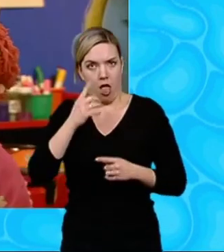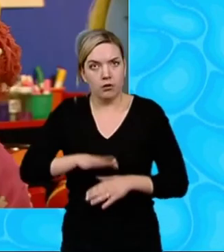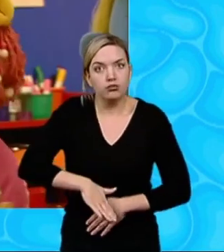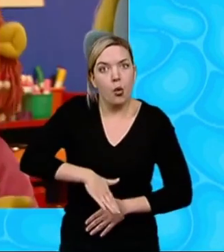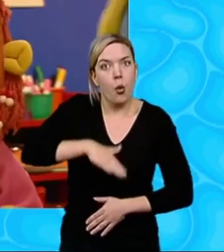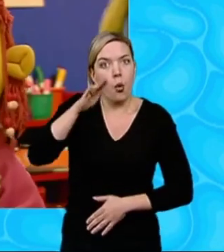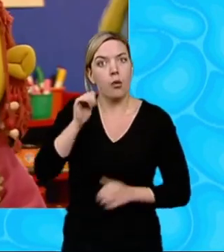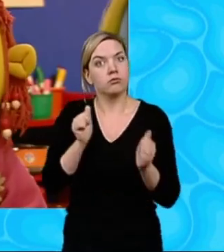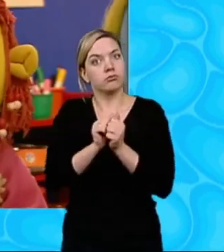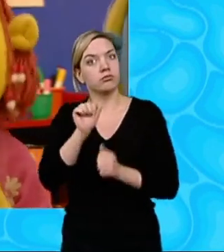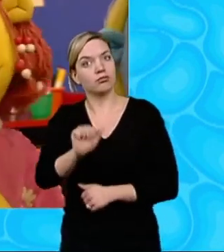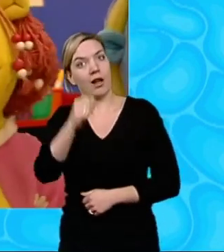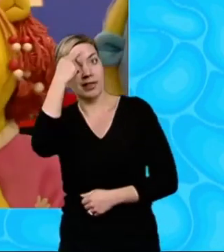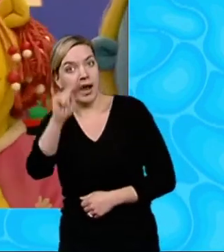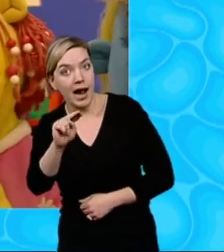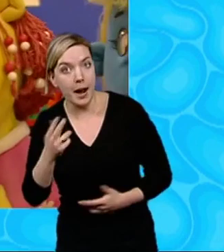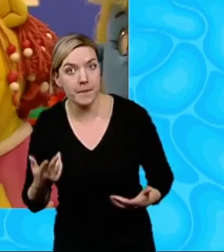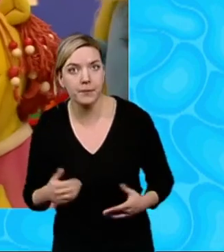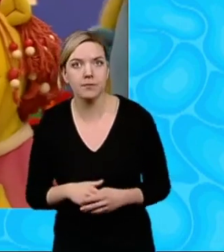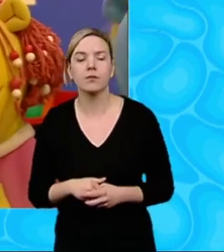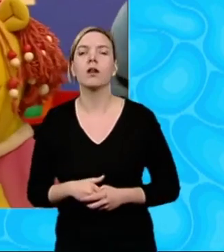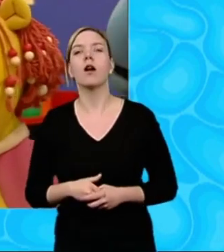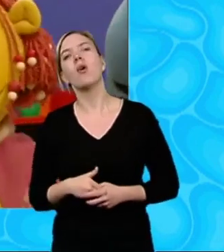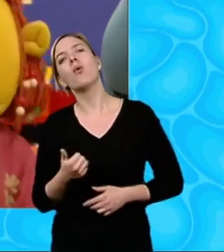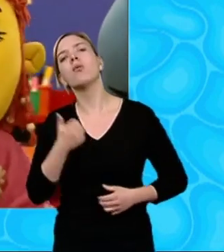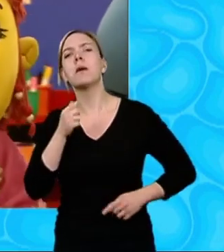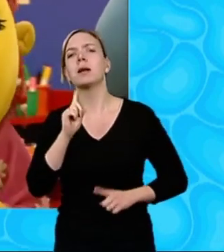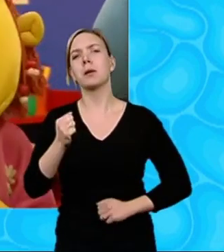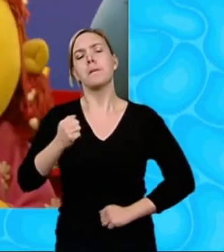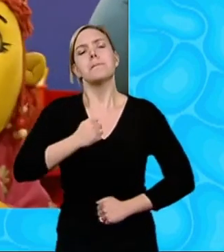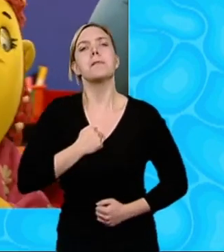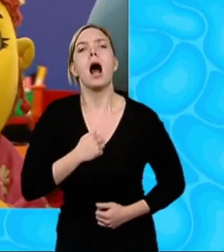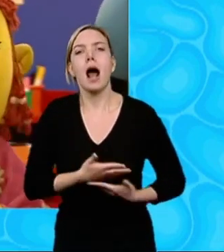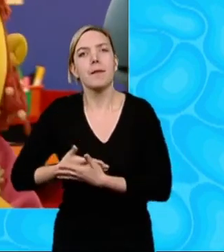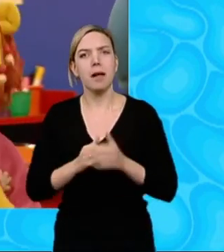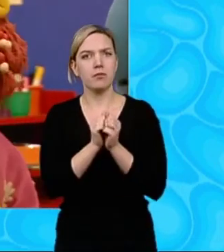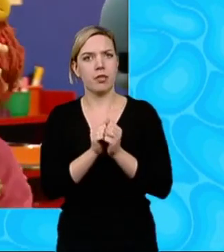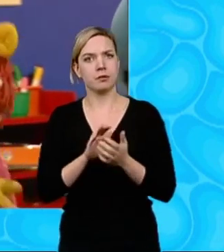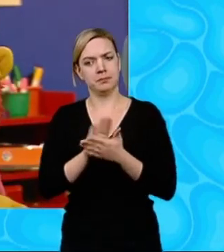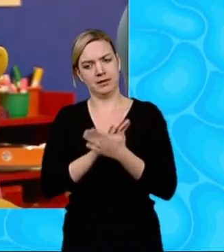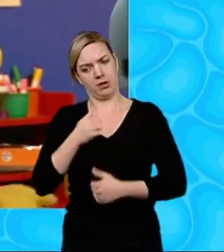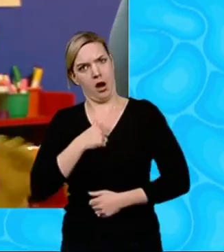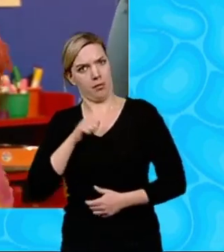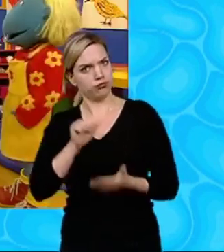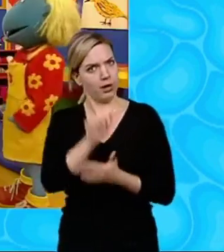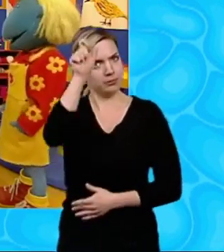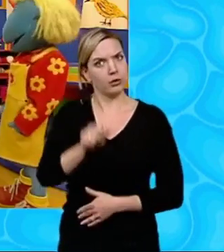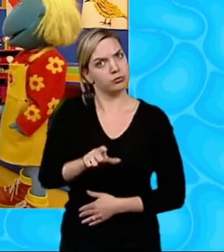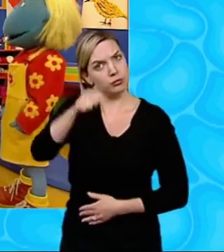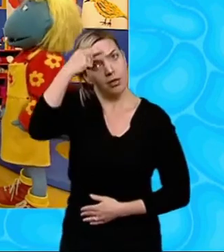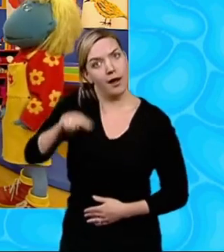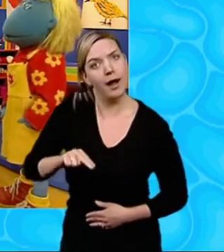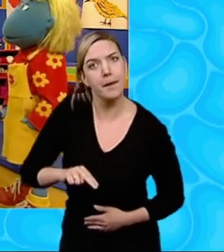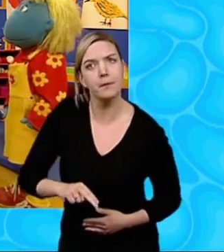Okay, Max But he is my baby brother So I'm the best person to think of a name for him Ah,